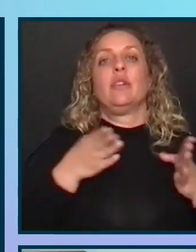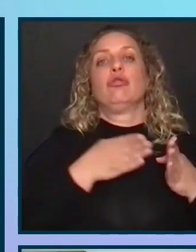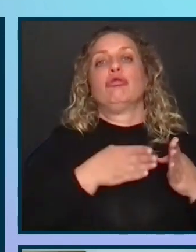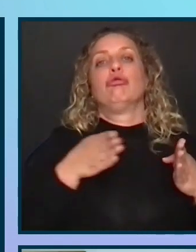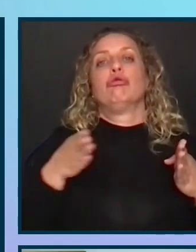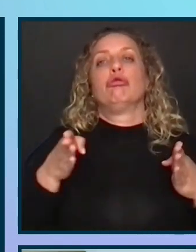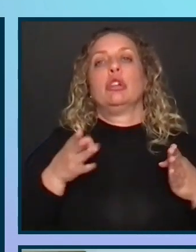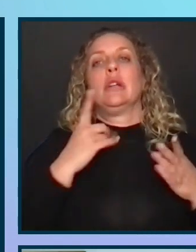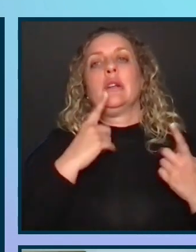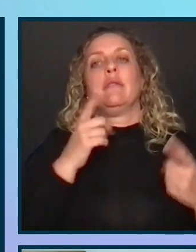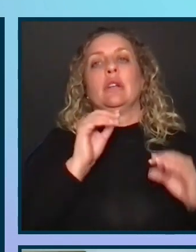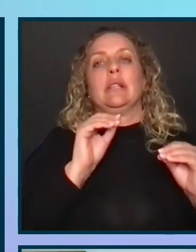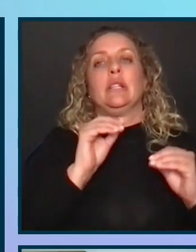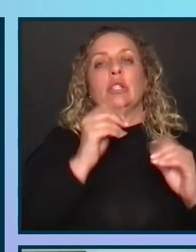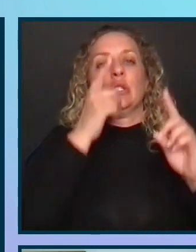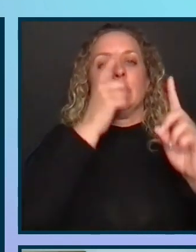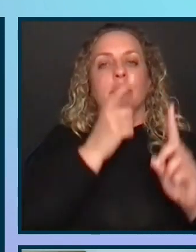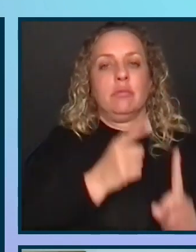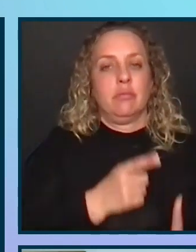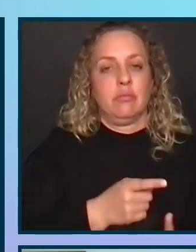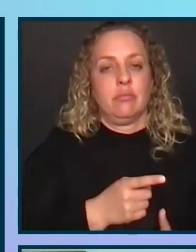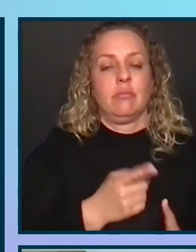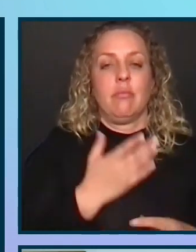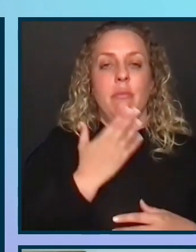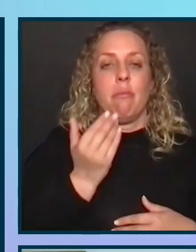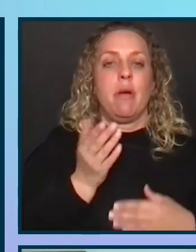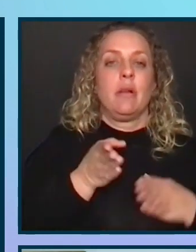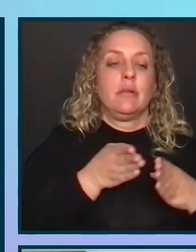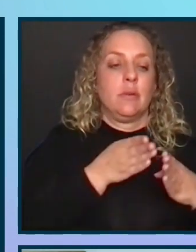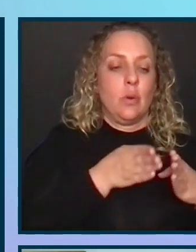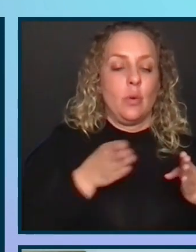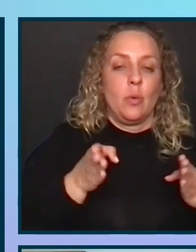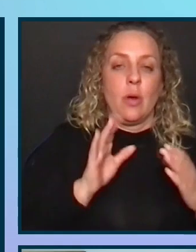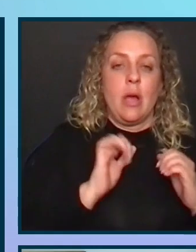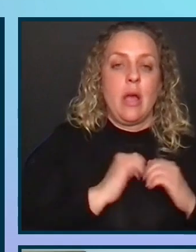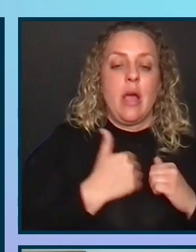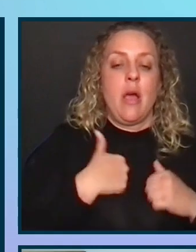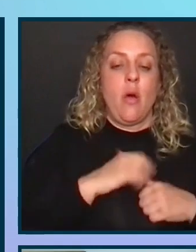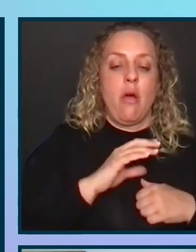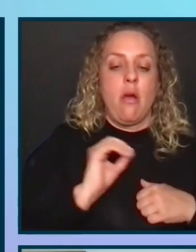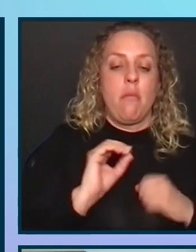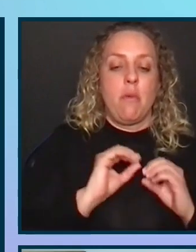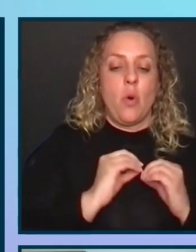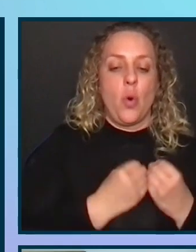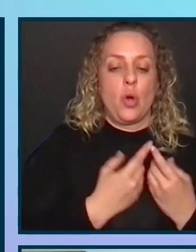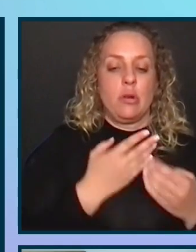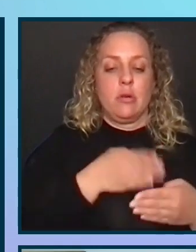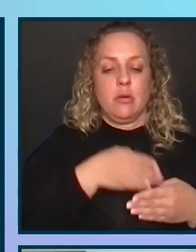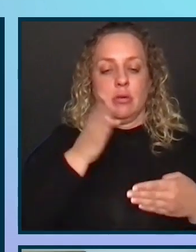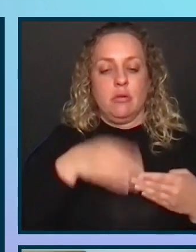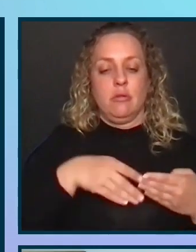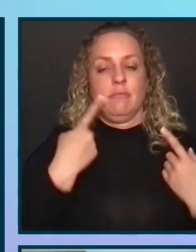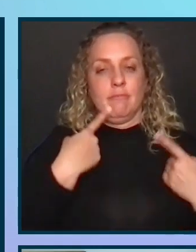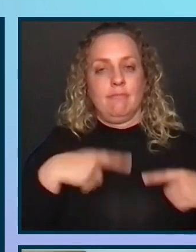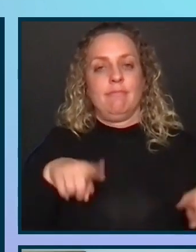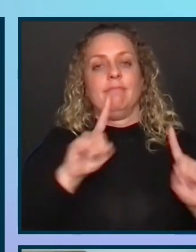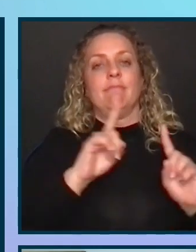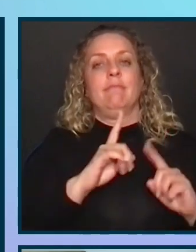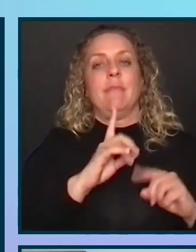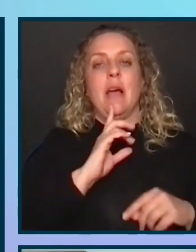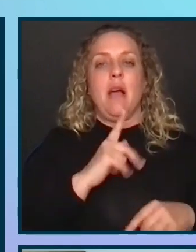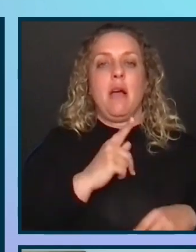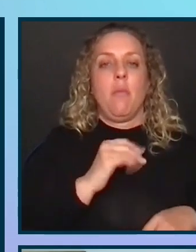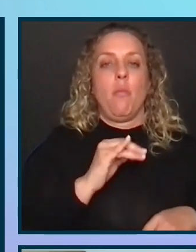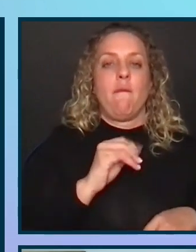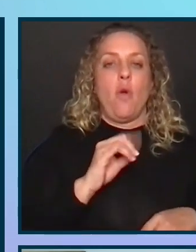roadmap for achieving goals and objectives. The best path is how our company and organization gets the work done. And a portfolio is going to